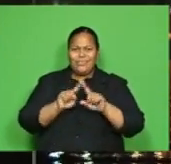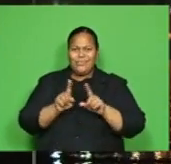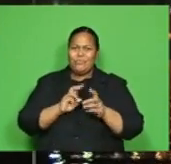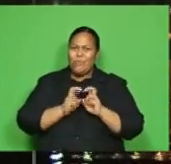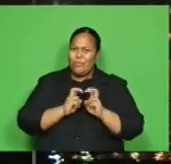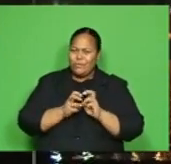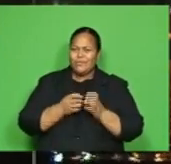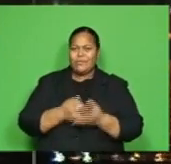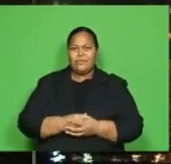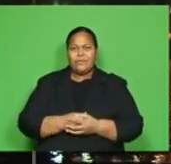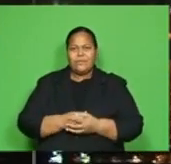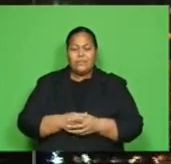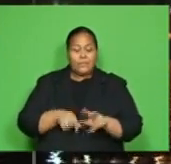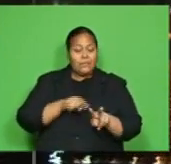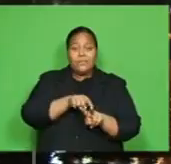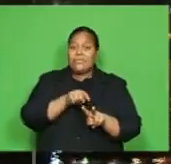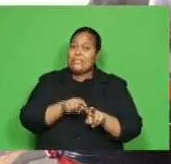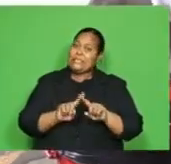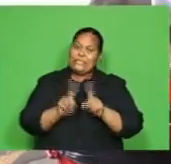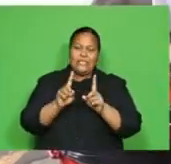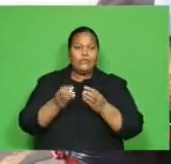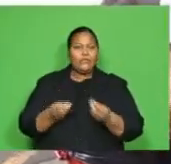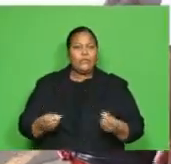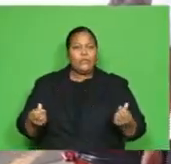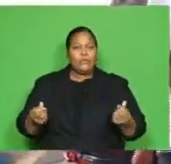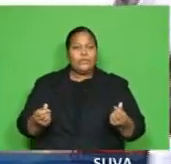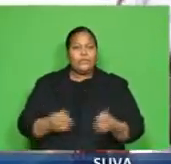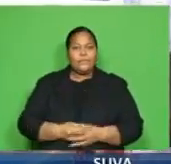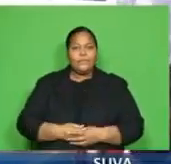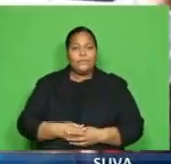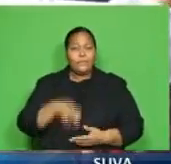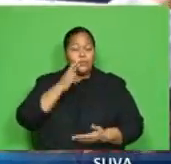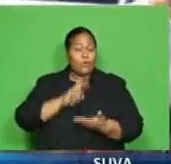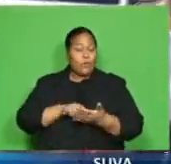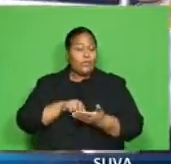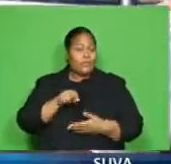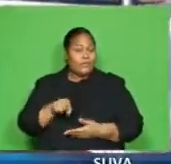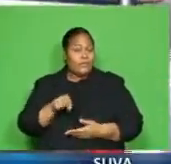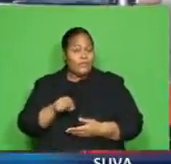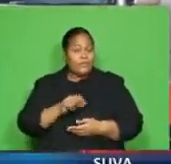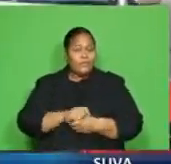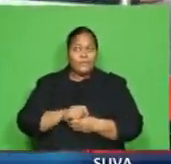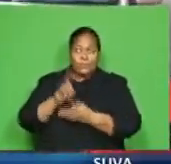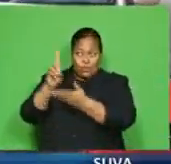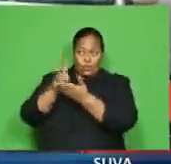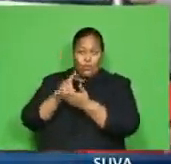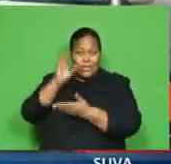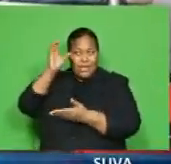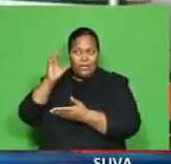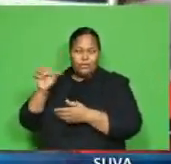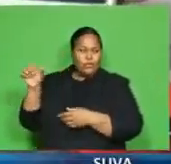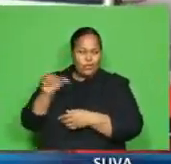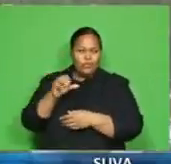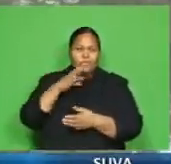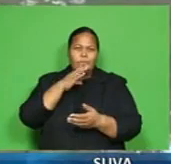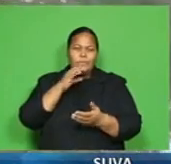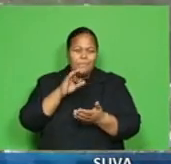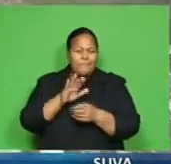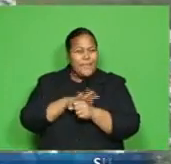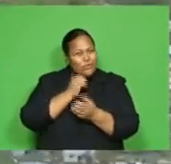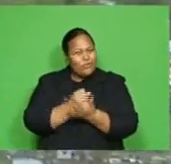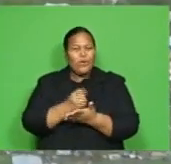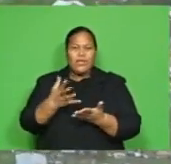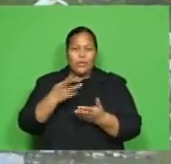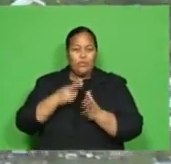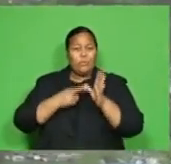requires separate solutions. The report suggests the donor states must ensure that the response to COVID-19